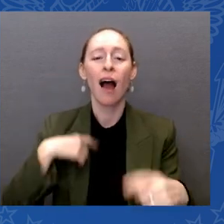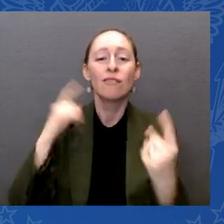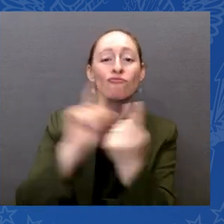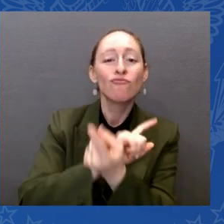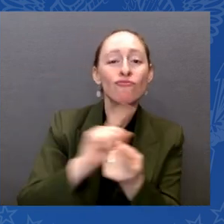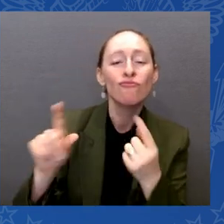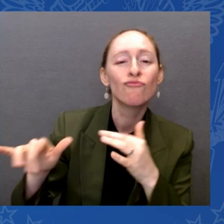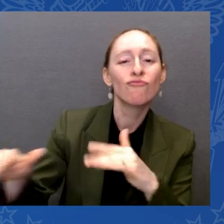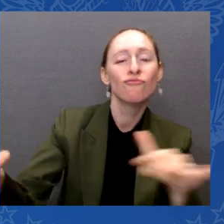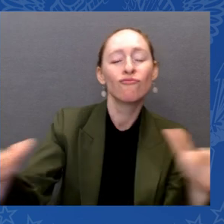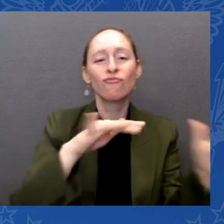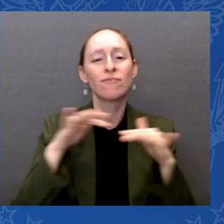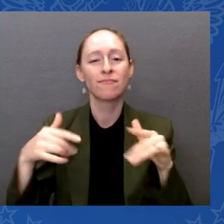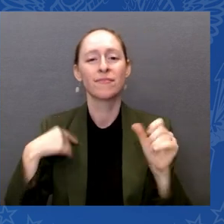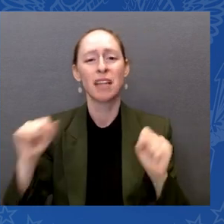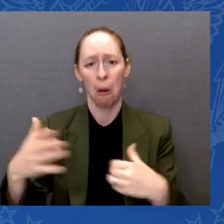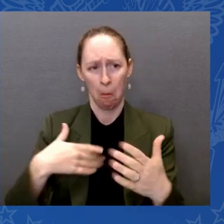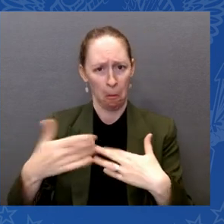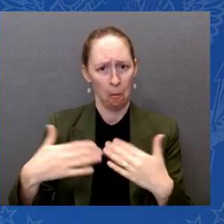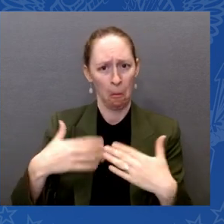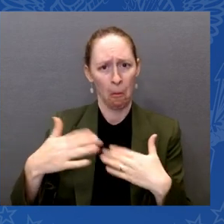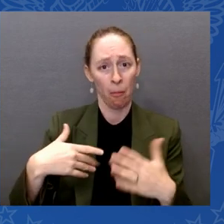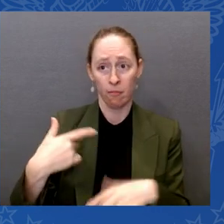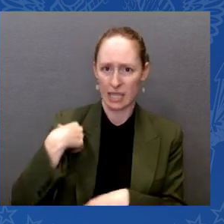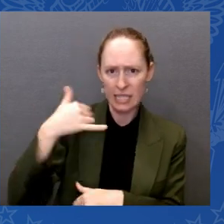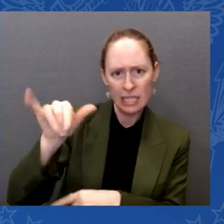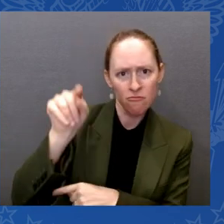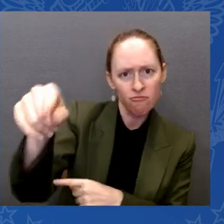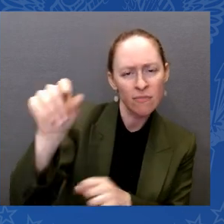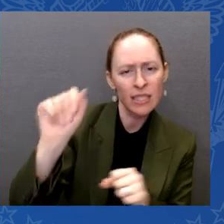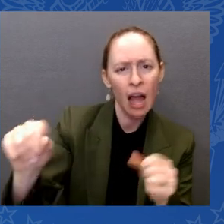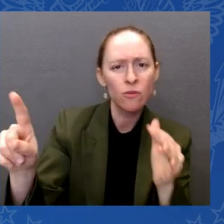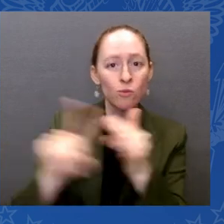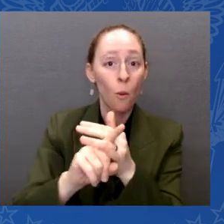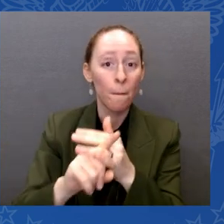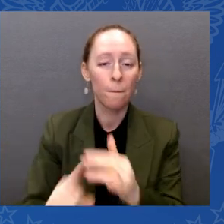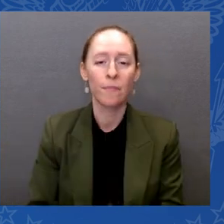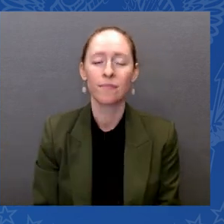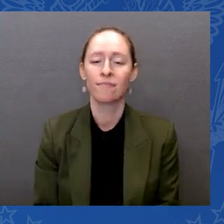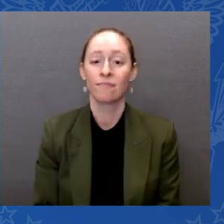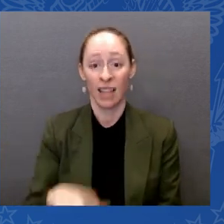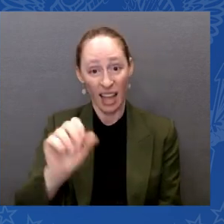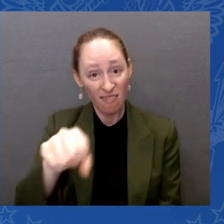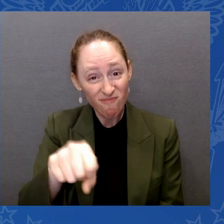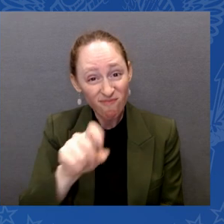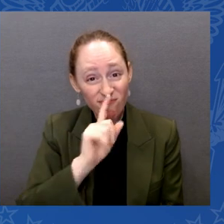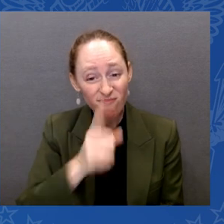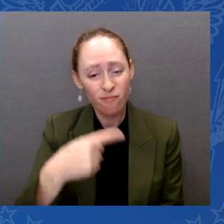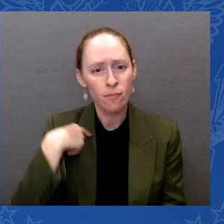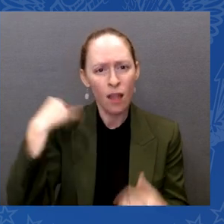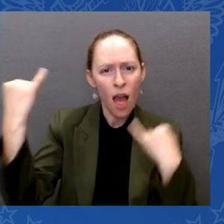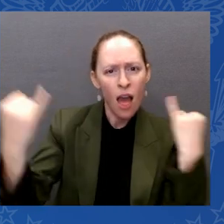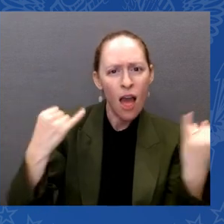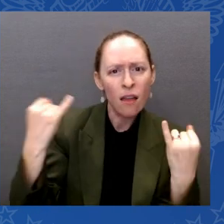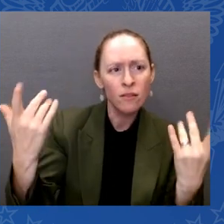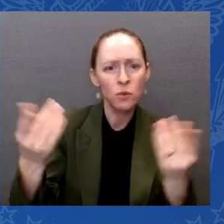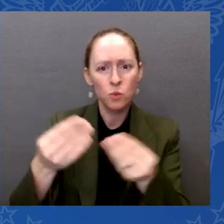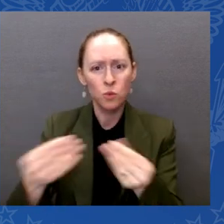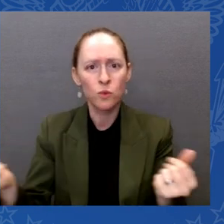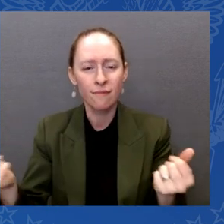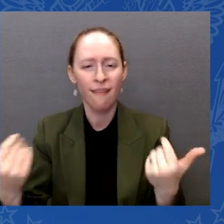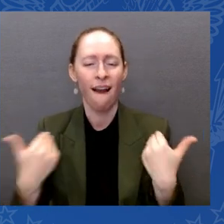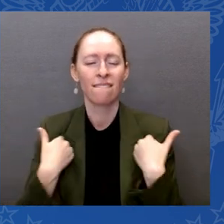because there were true mobility solutions for me. And yes, I have to say, I was able